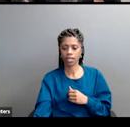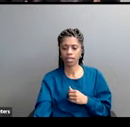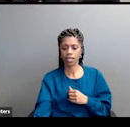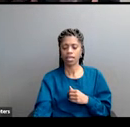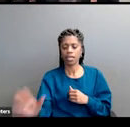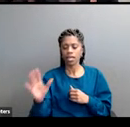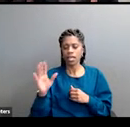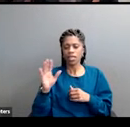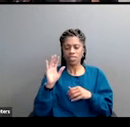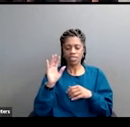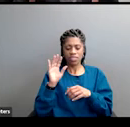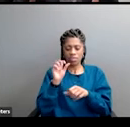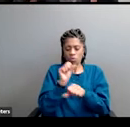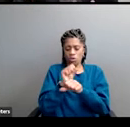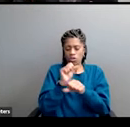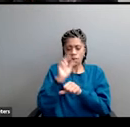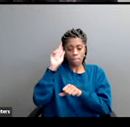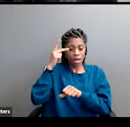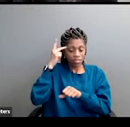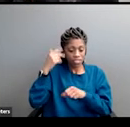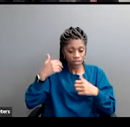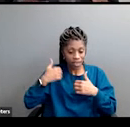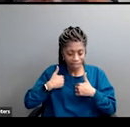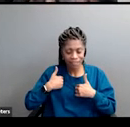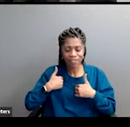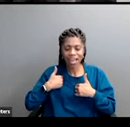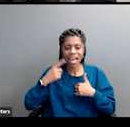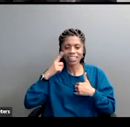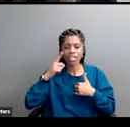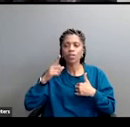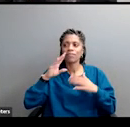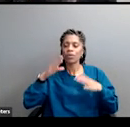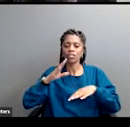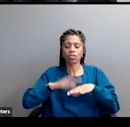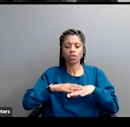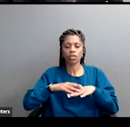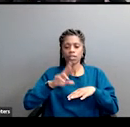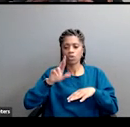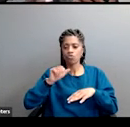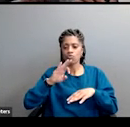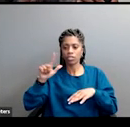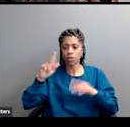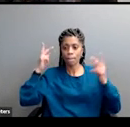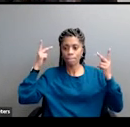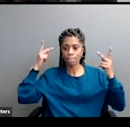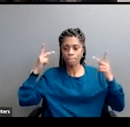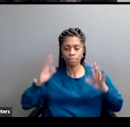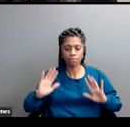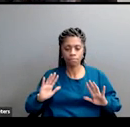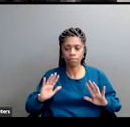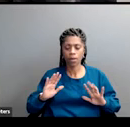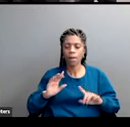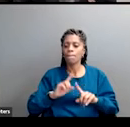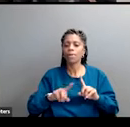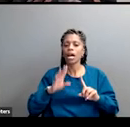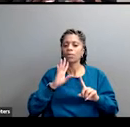primarily one that's been focused on racial panic and i'm going to focus in my talk on intentional racial